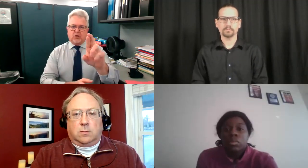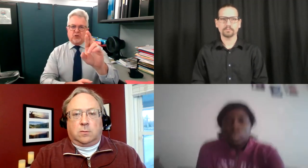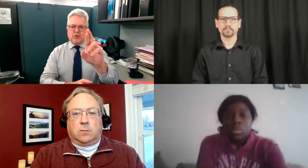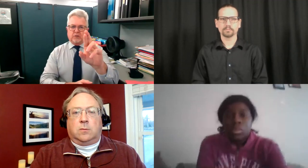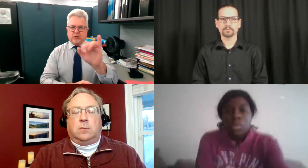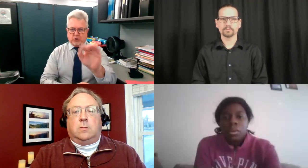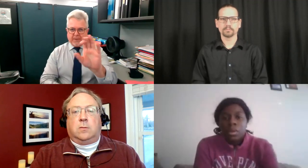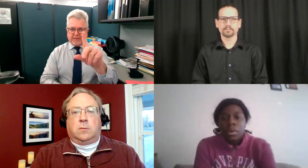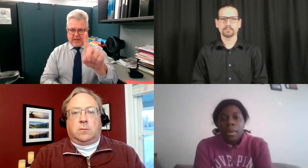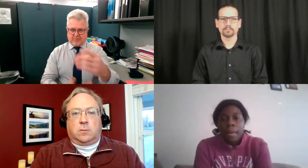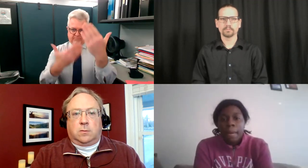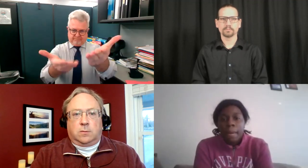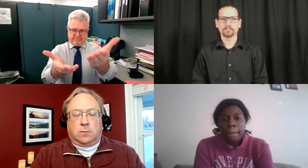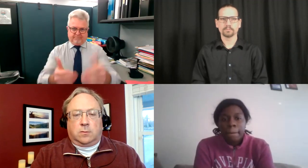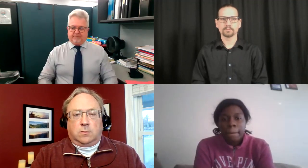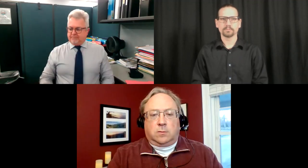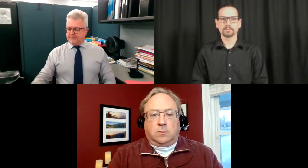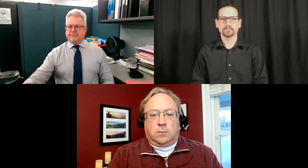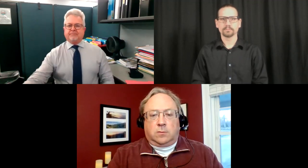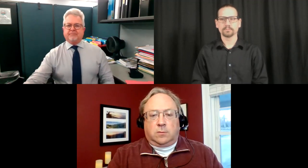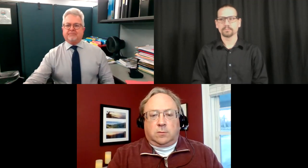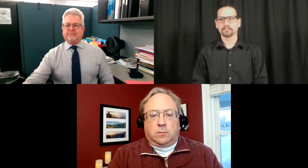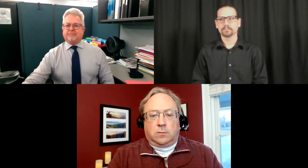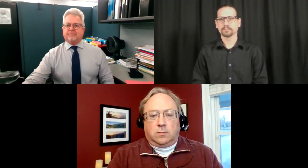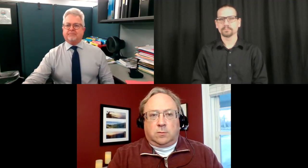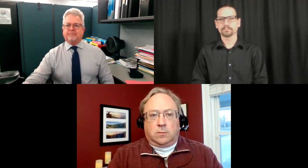I would like to introduce Dr. Jim McDonald.